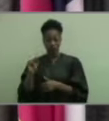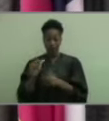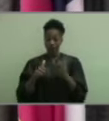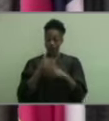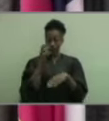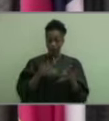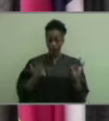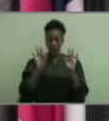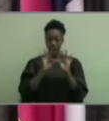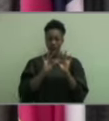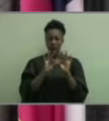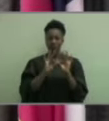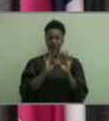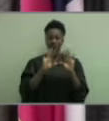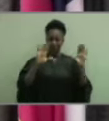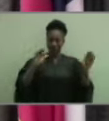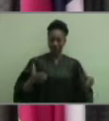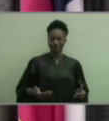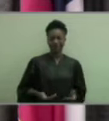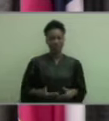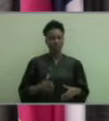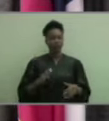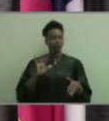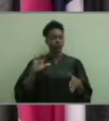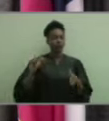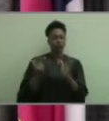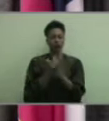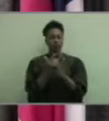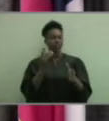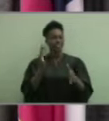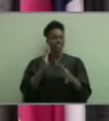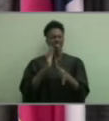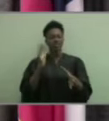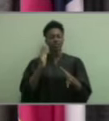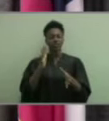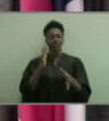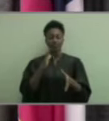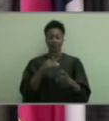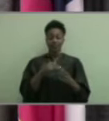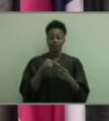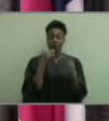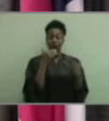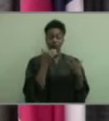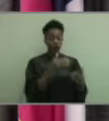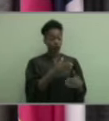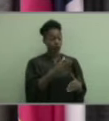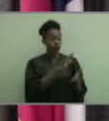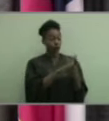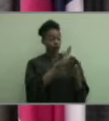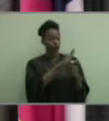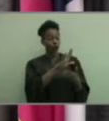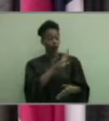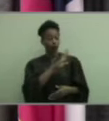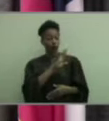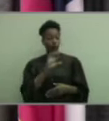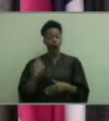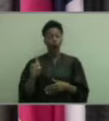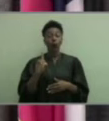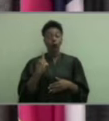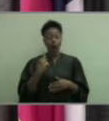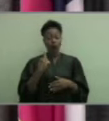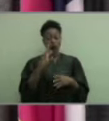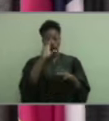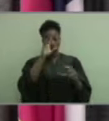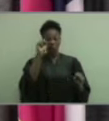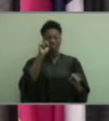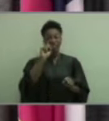most importantly, greetings to our graduating seniors. A special thank you to our school board president, Dr. Joe Buck, Dr.